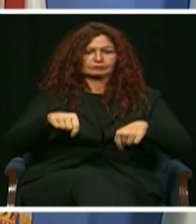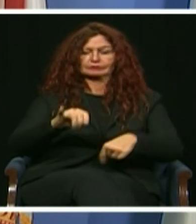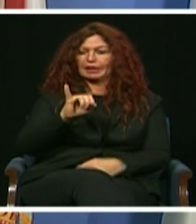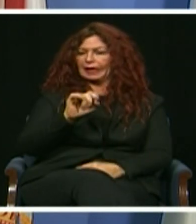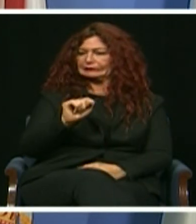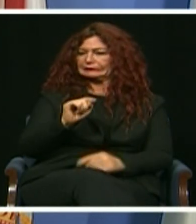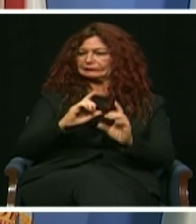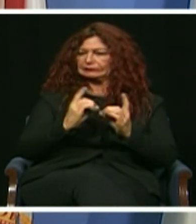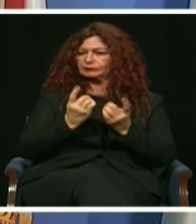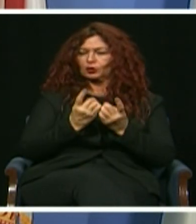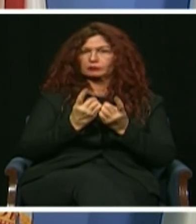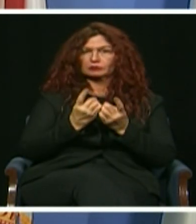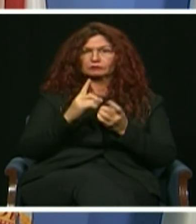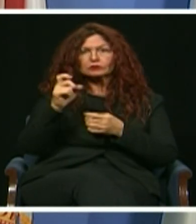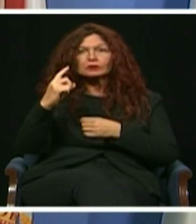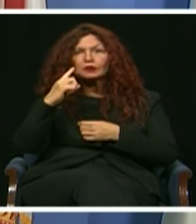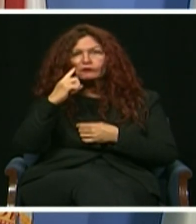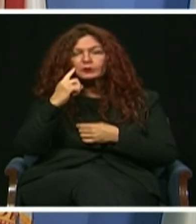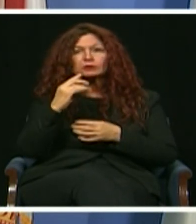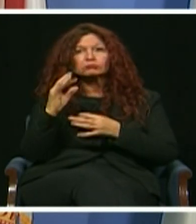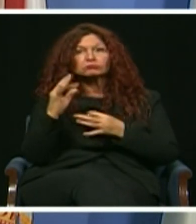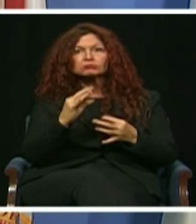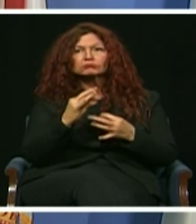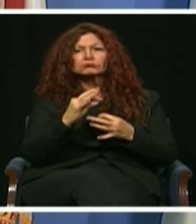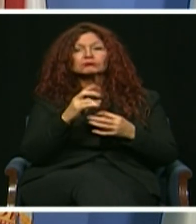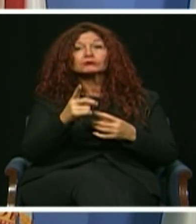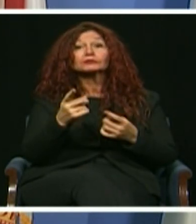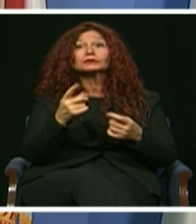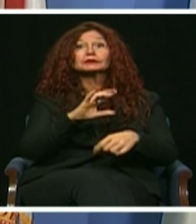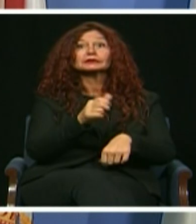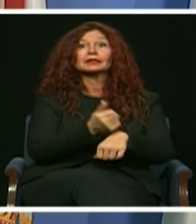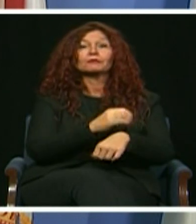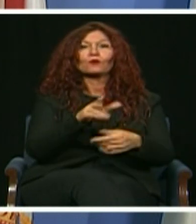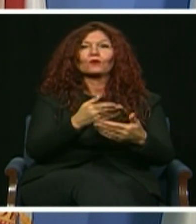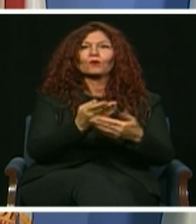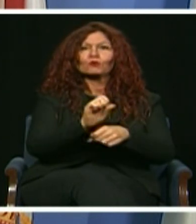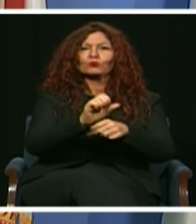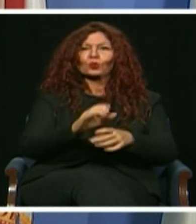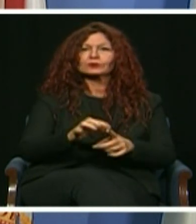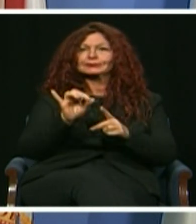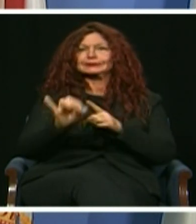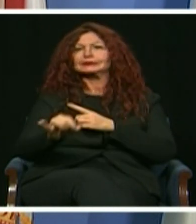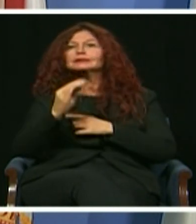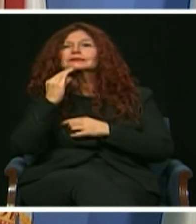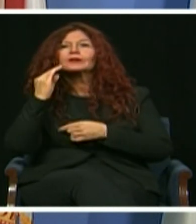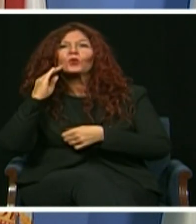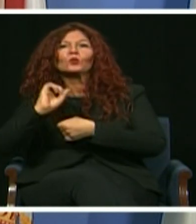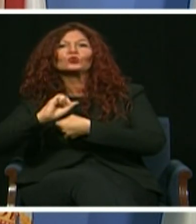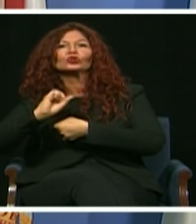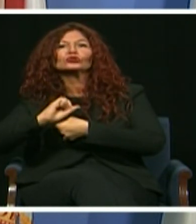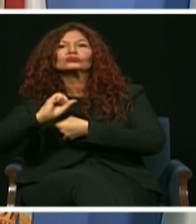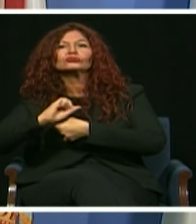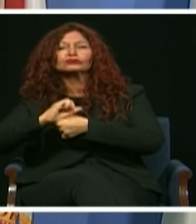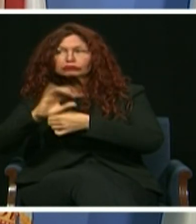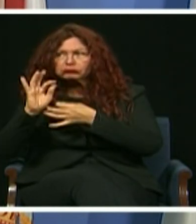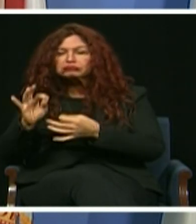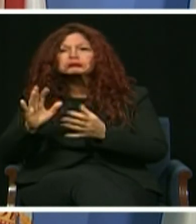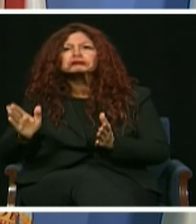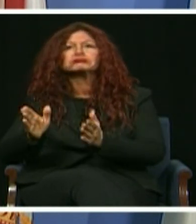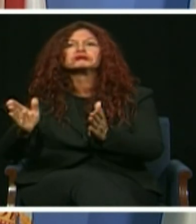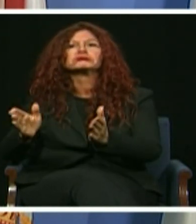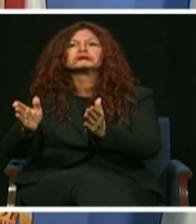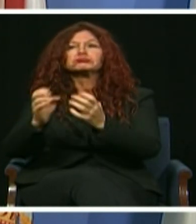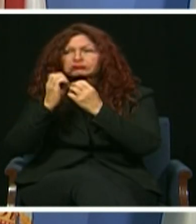Patisco, spearheaded Miami-Dade County's work-from-home program to keep employees safe, successfully transitioning 7